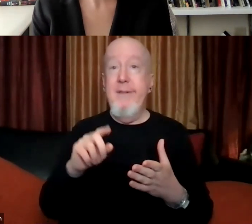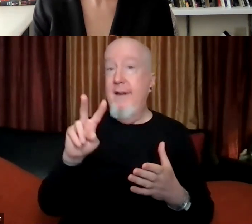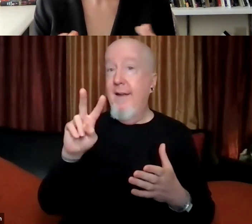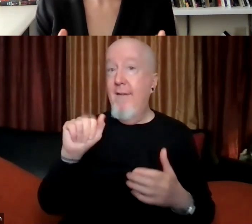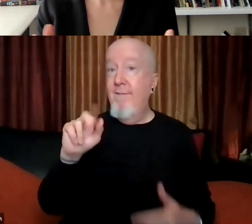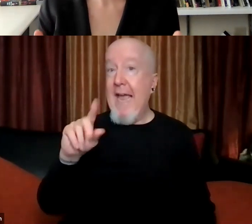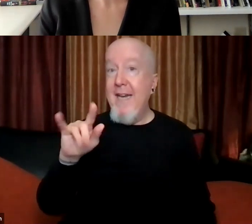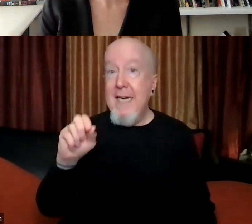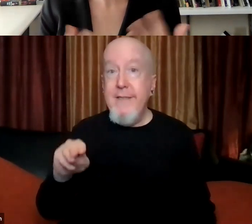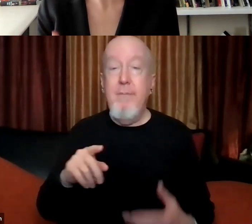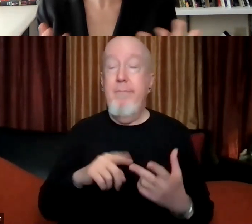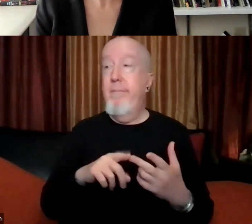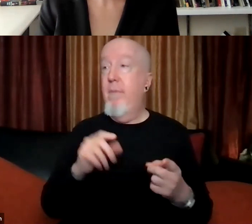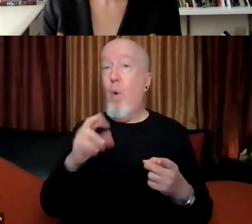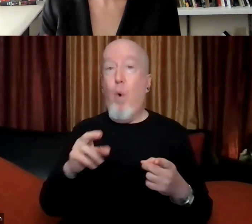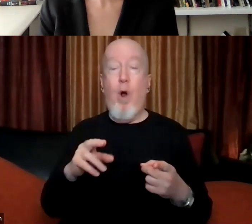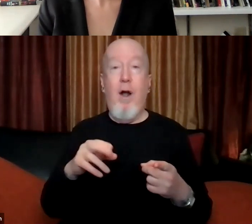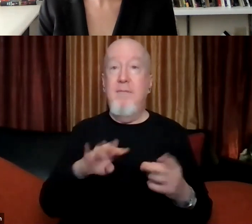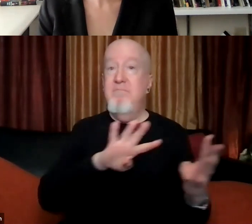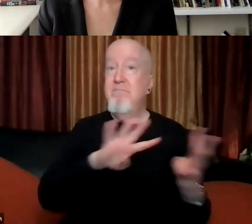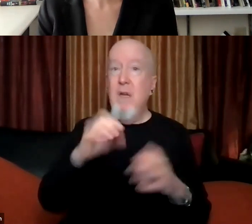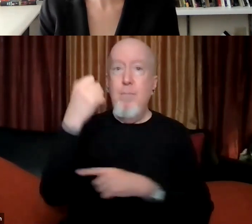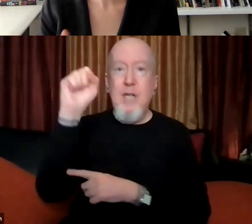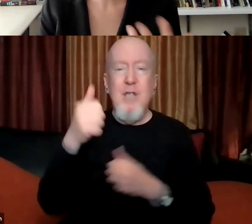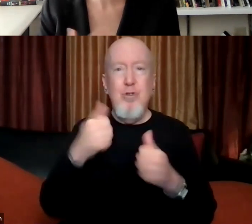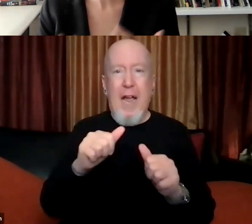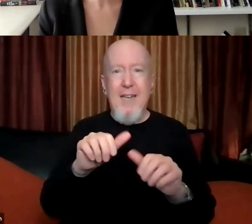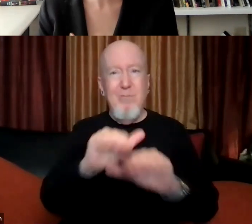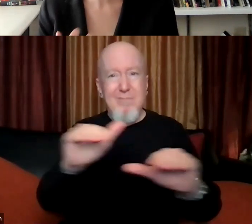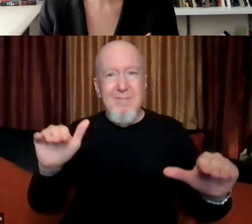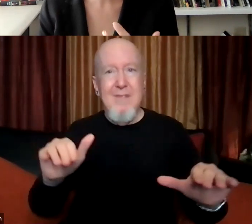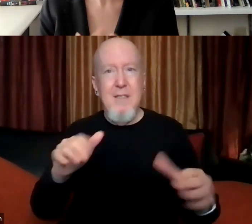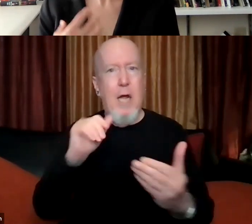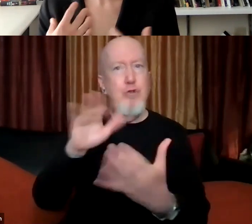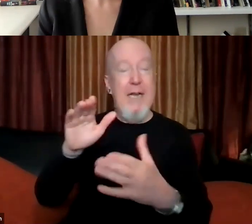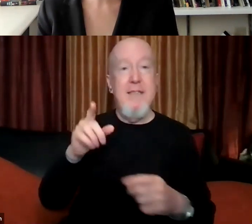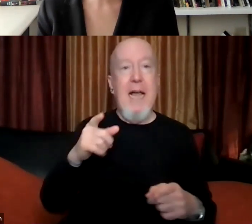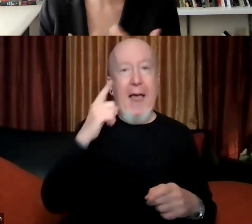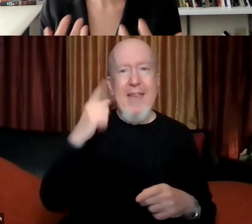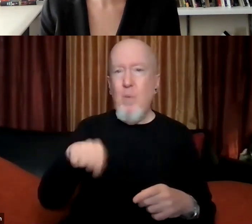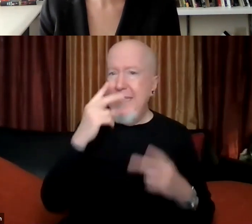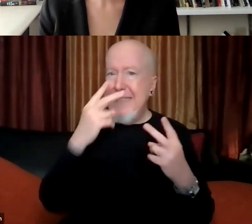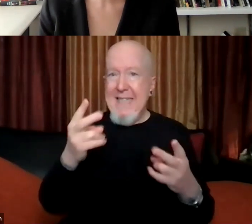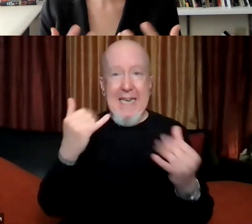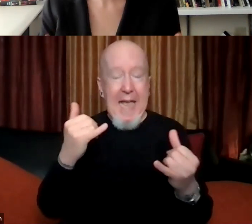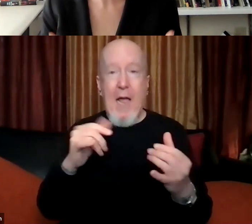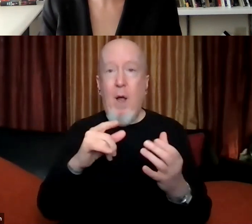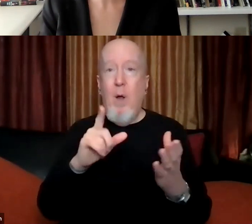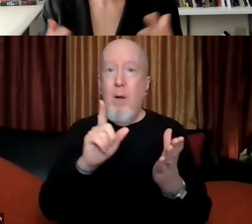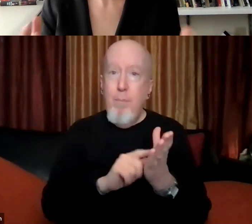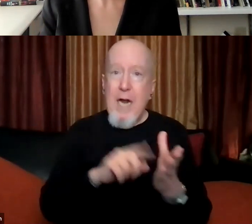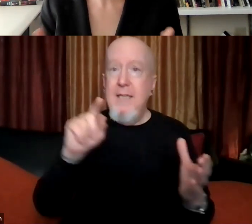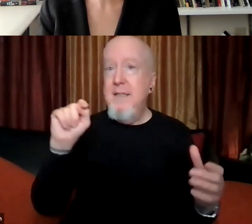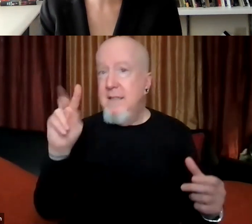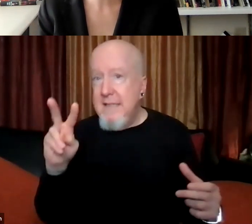protest to kind of compel teachers and others to take this up. mean, I think we've seen the outpouring in the press and in other places that